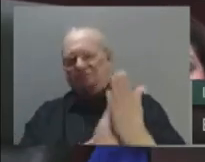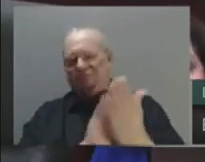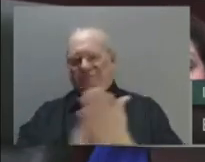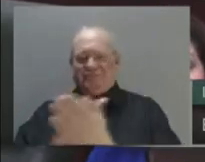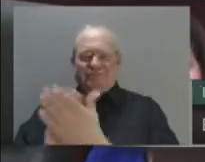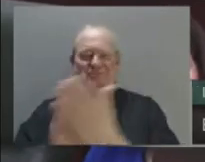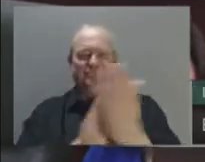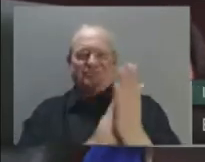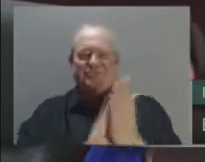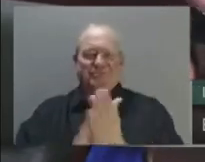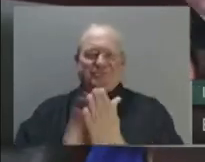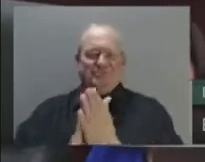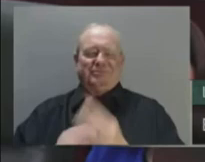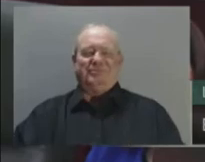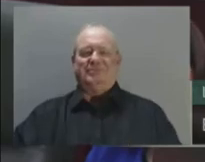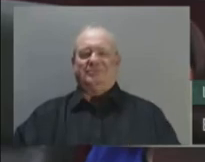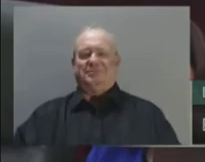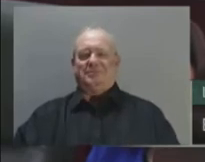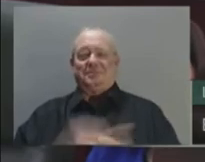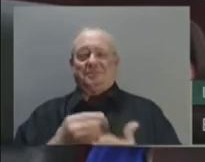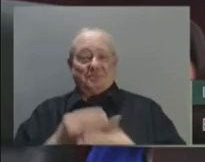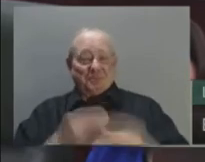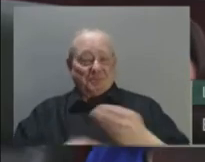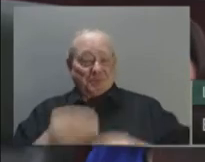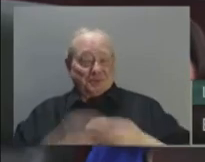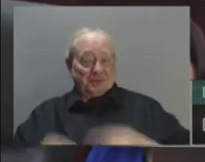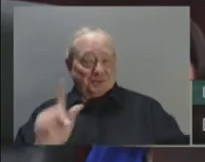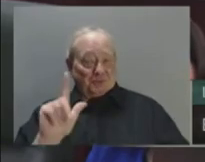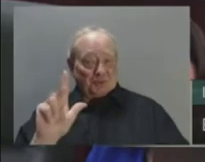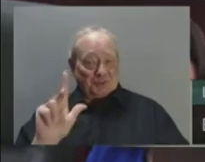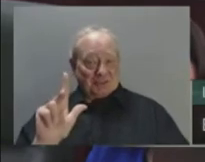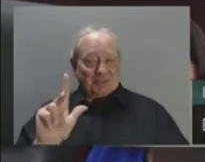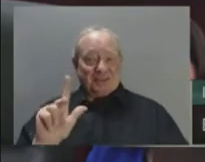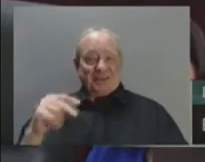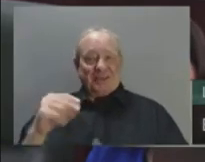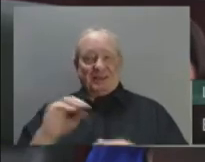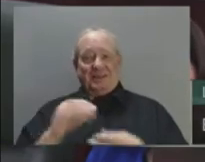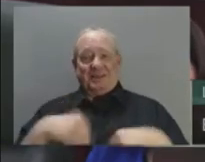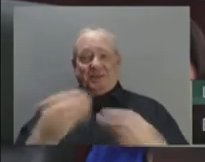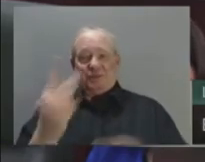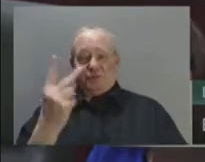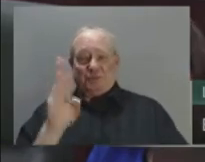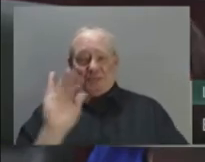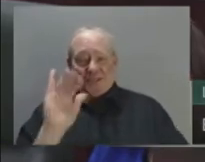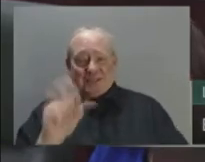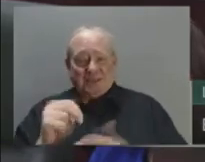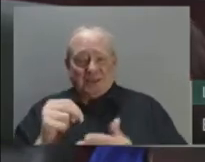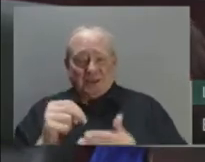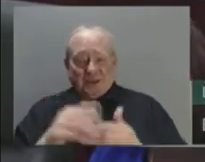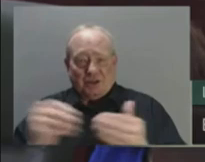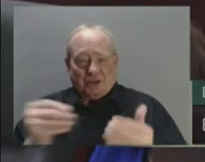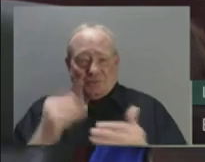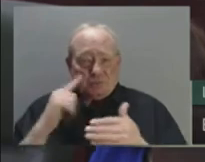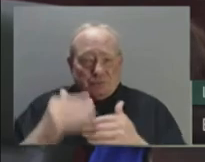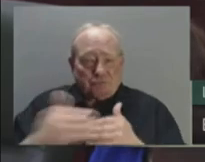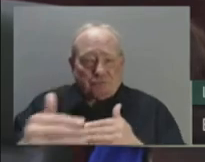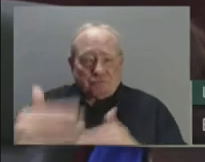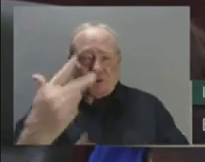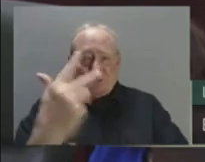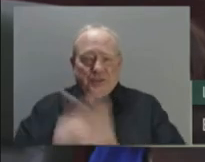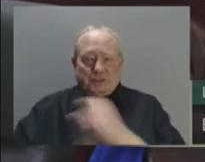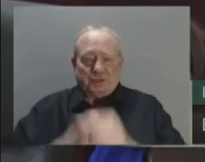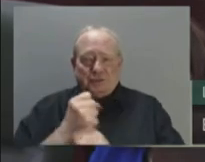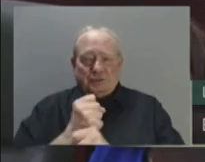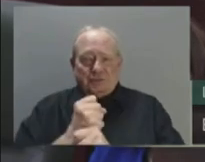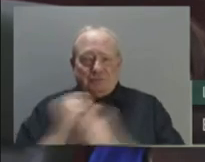Budget 23 provides $2 billion over three years to fund the Healthcare Action Plan with investments to strengthen the EMS system,